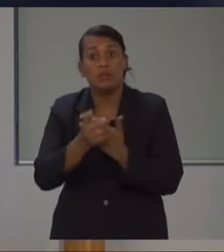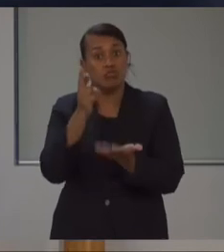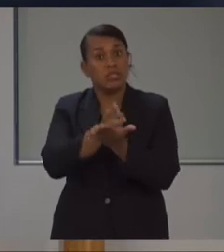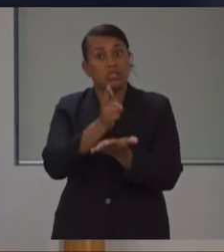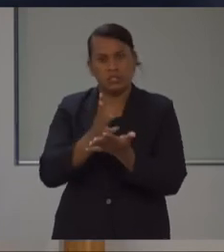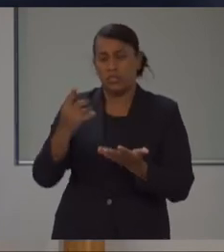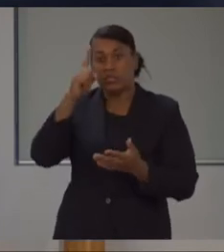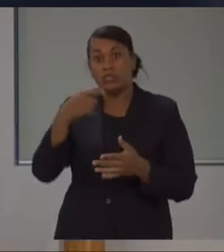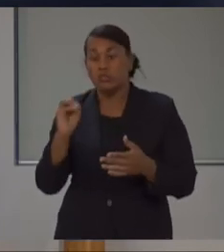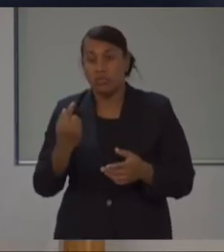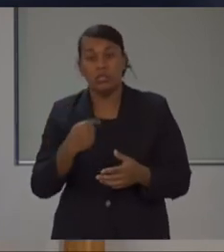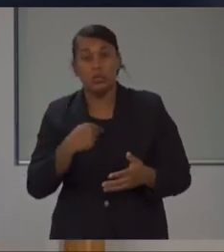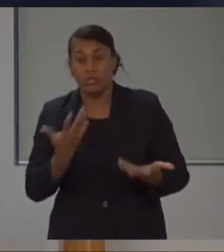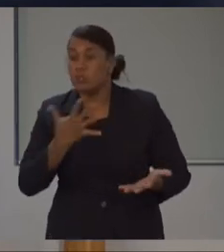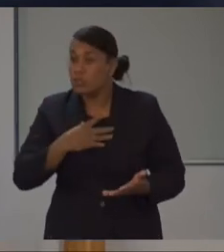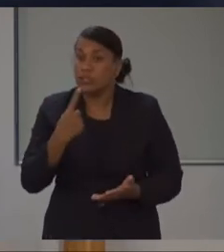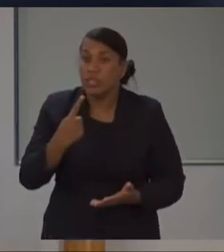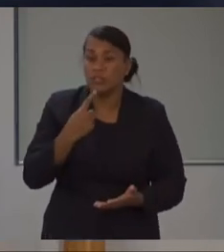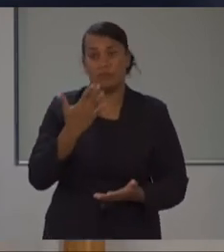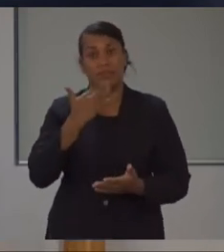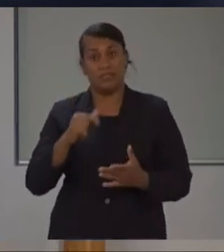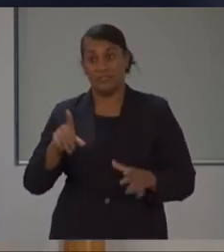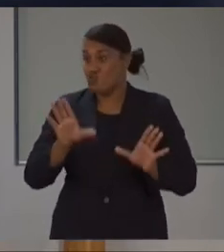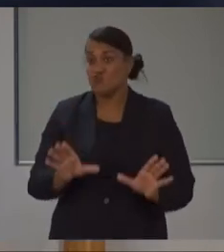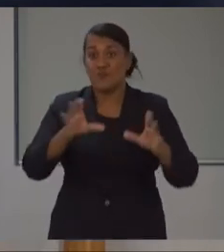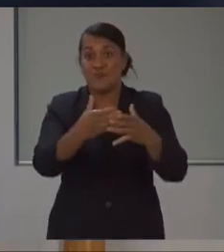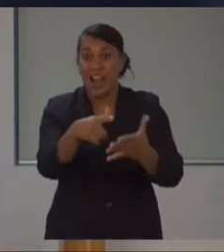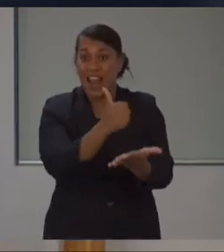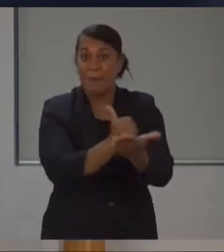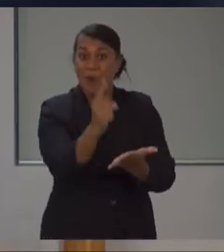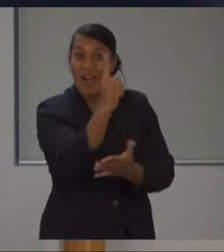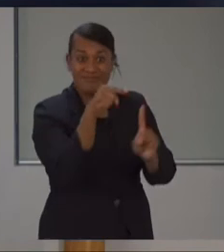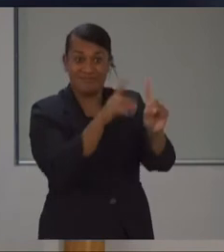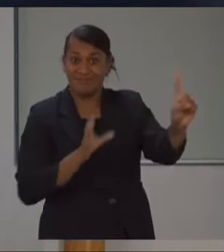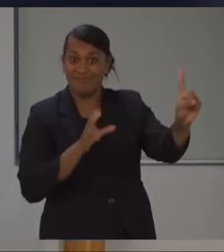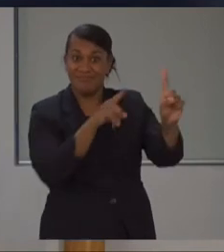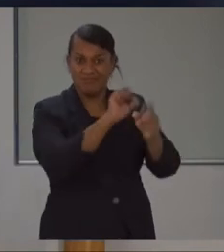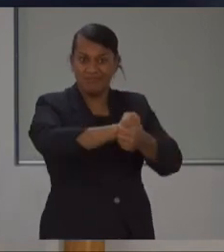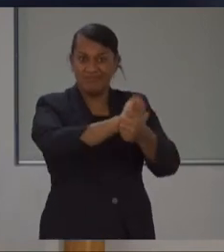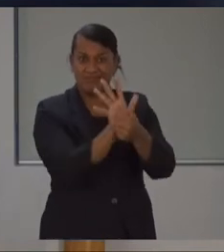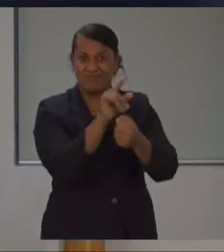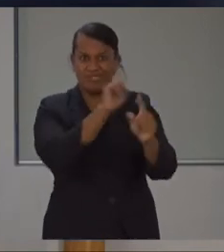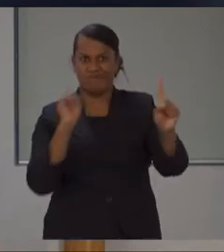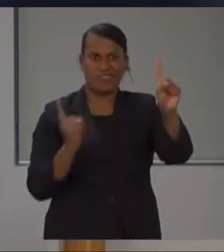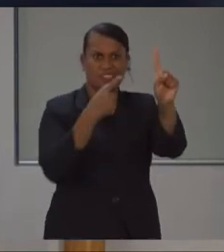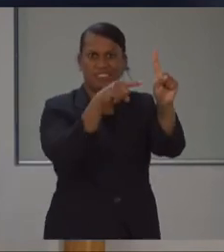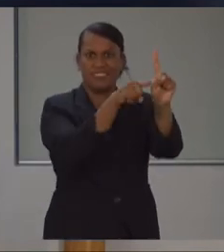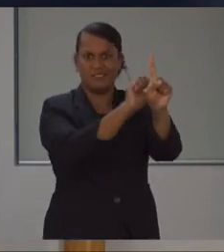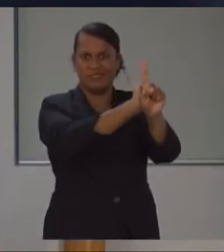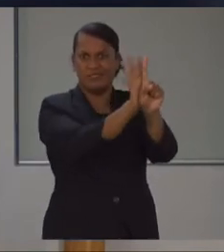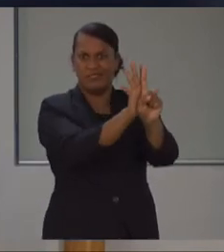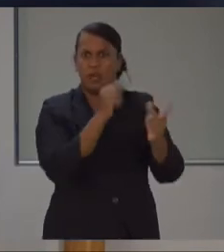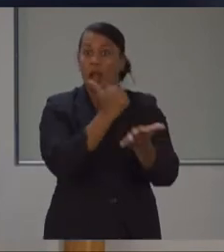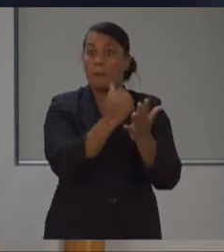is all well and they are now at home. Also cluster 4, she's also well